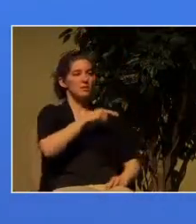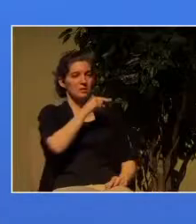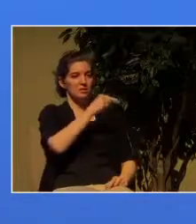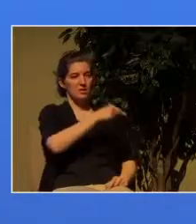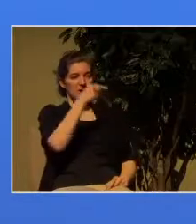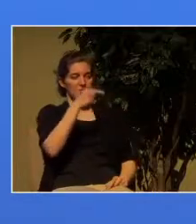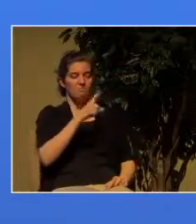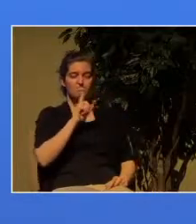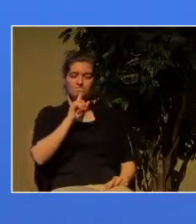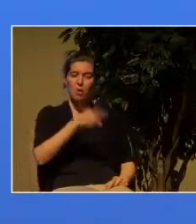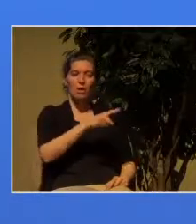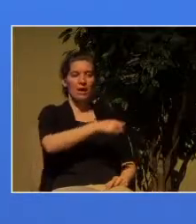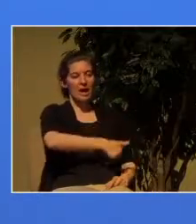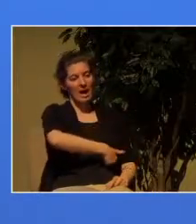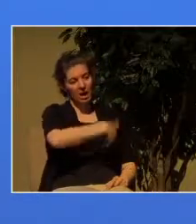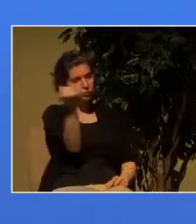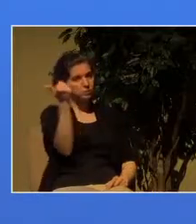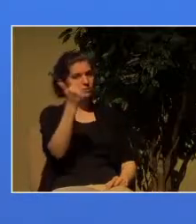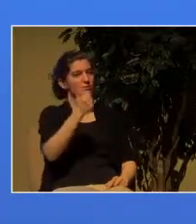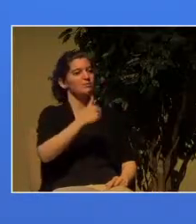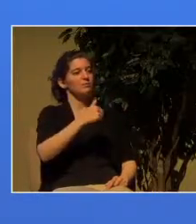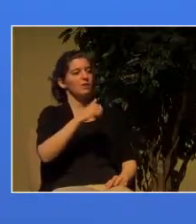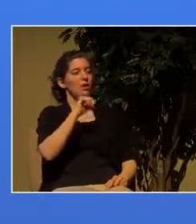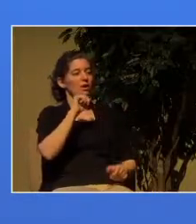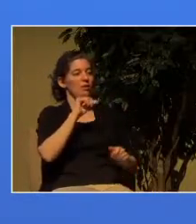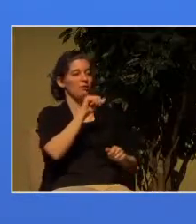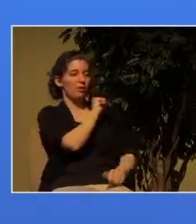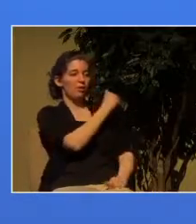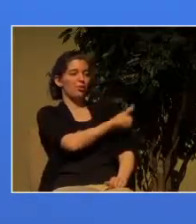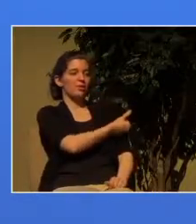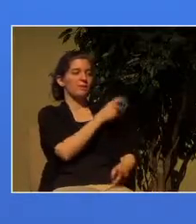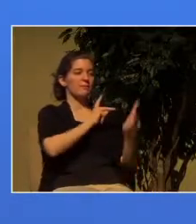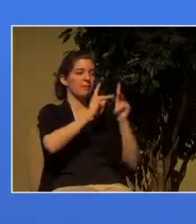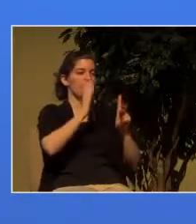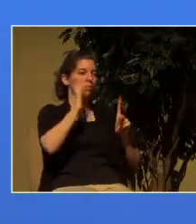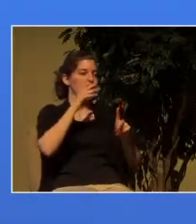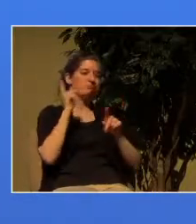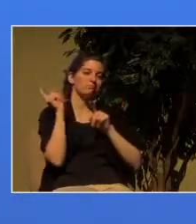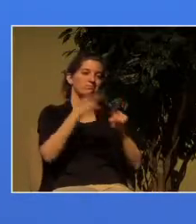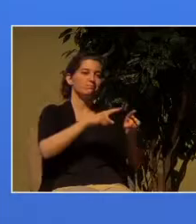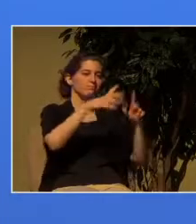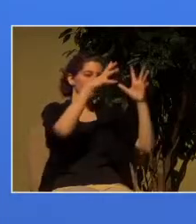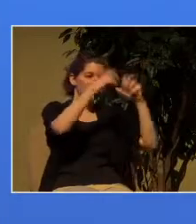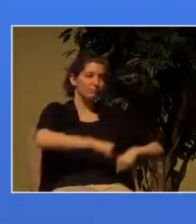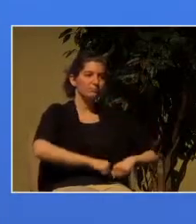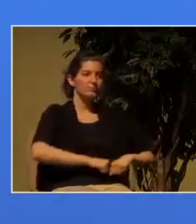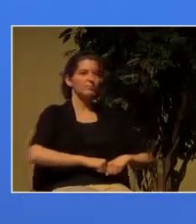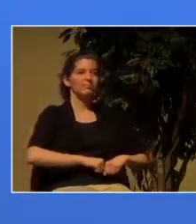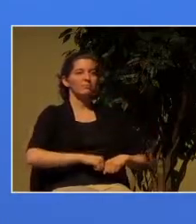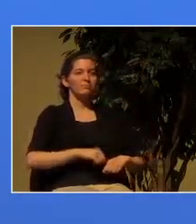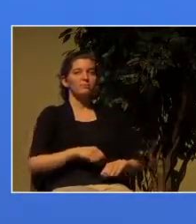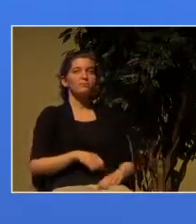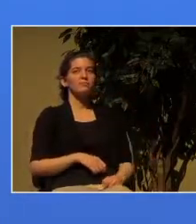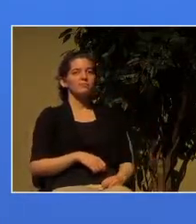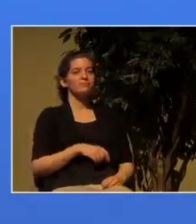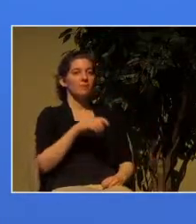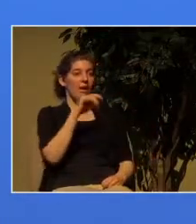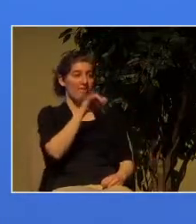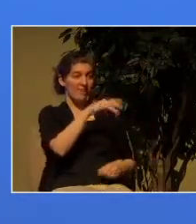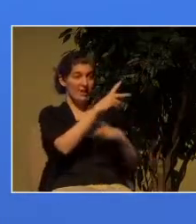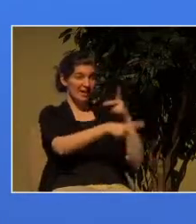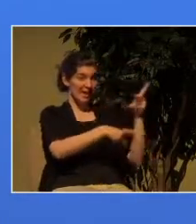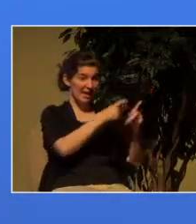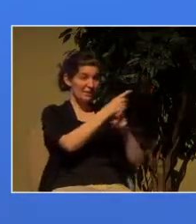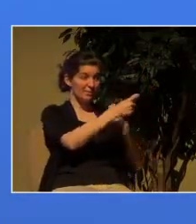because the authorities are going to tear it down that kind of persecution is not that far